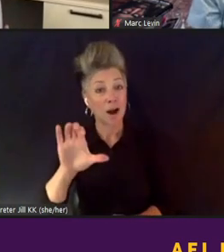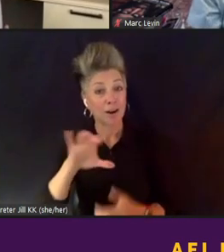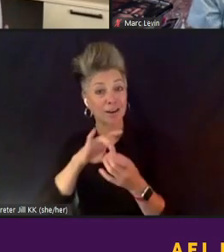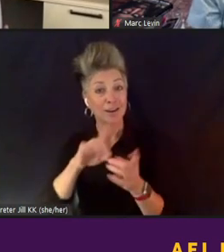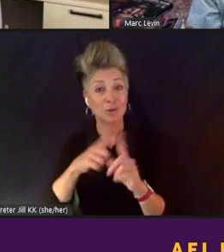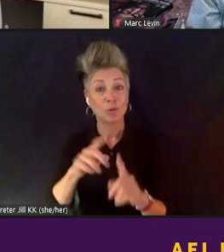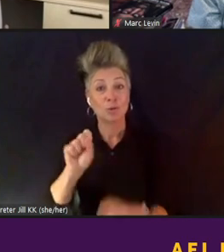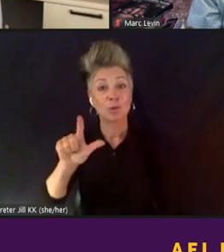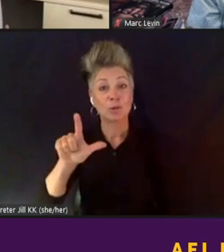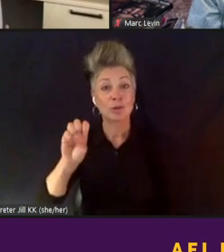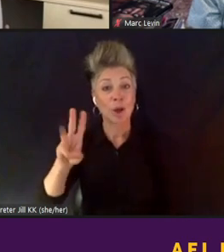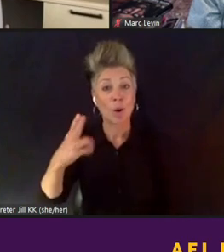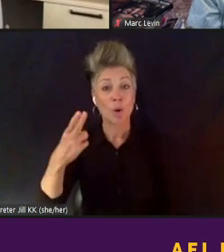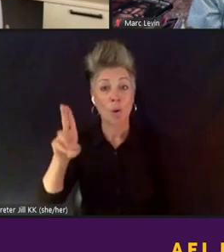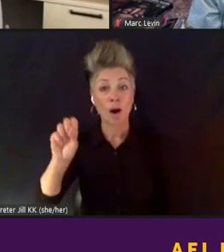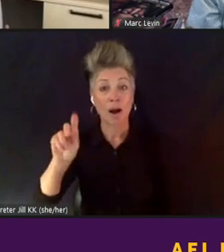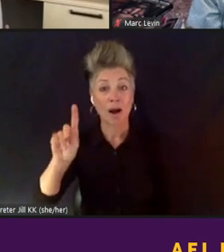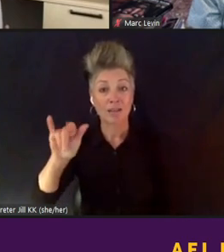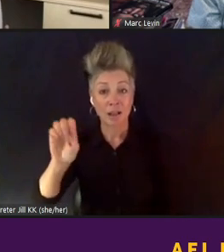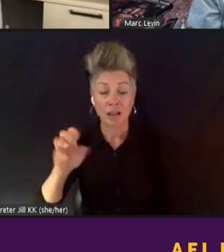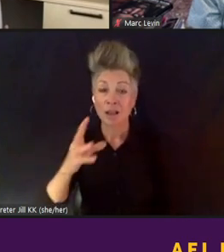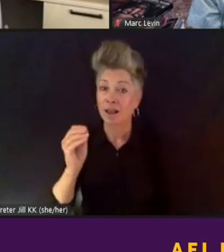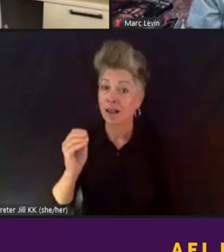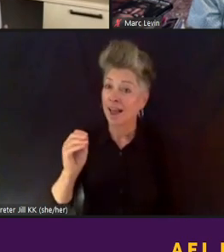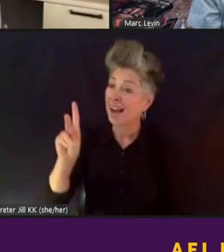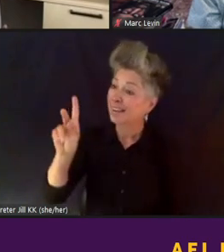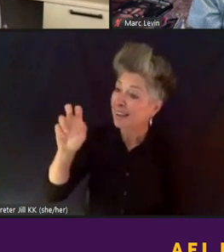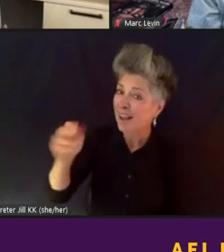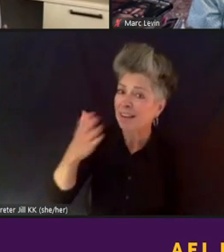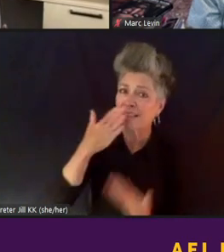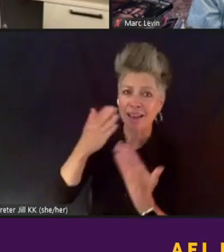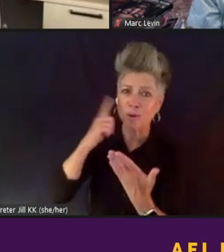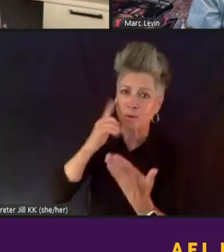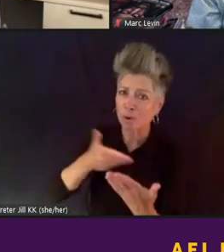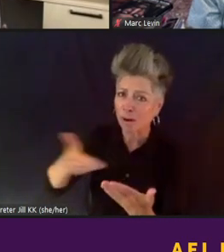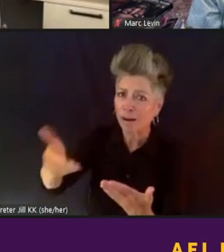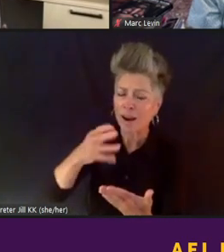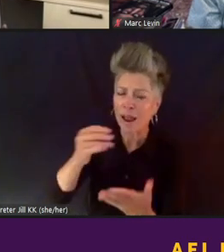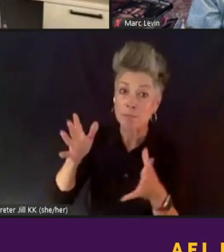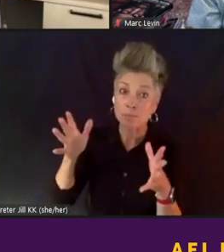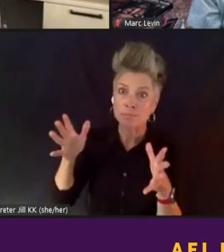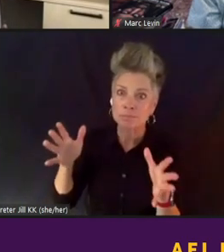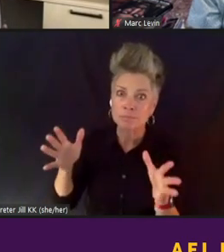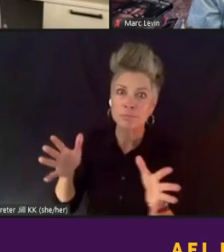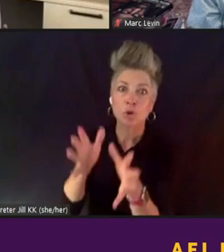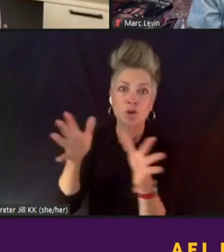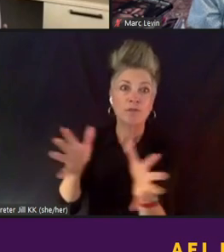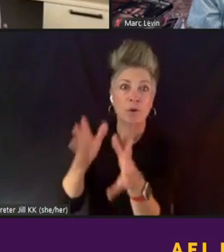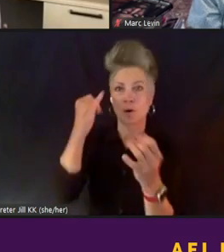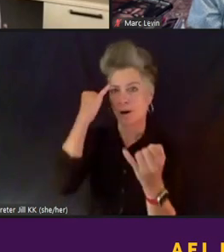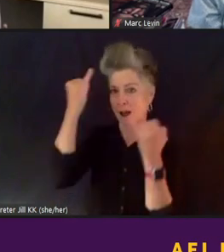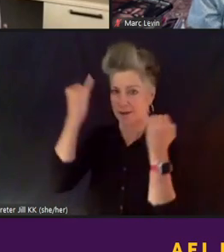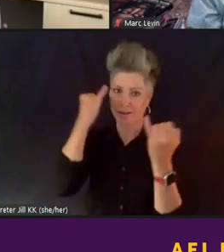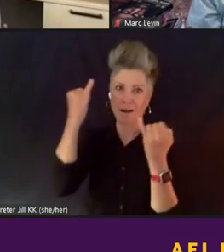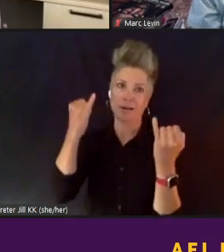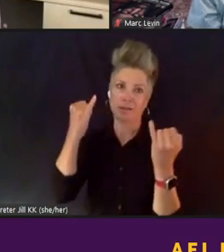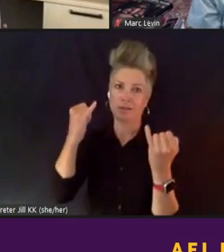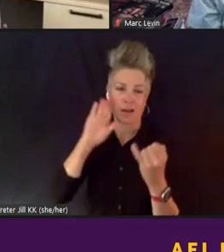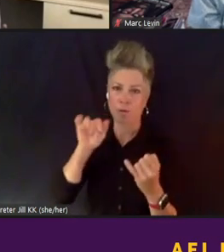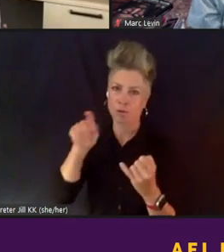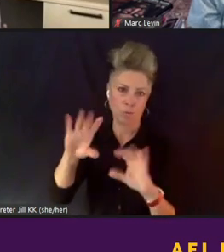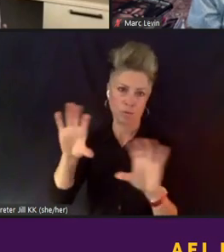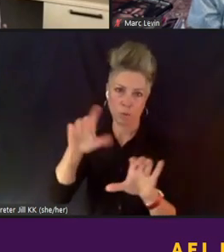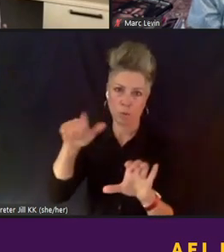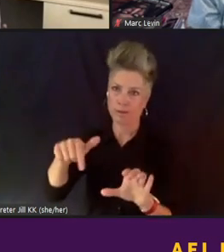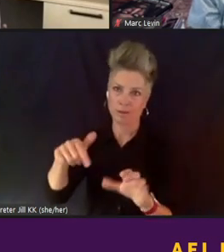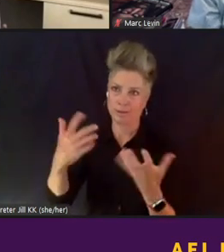Ken, thank you for having us. And again, for pushing forward these ideas, which I know you have been doing for, you know, now on